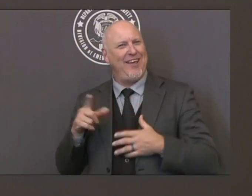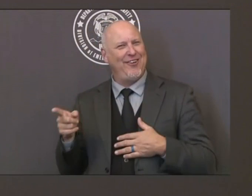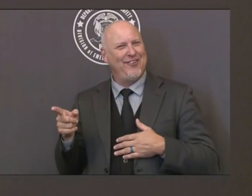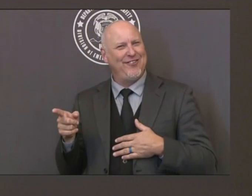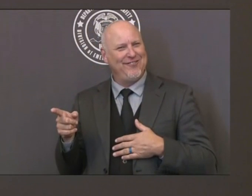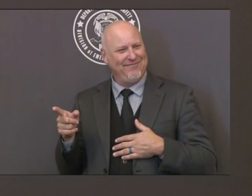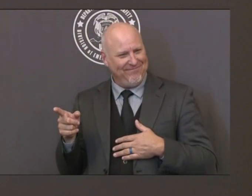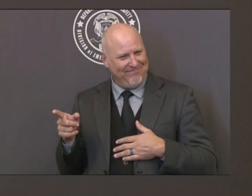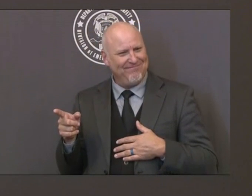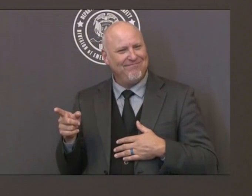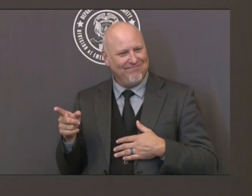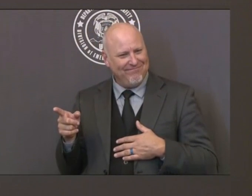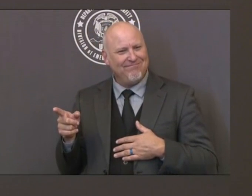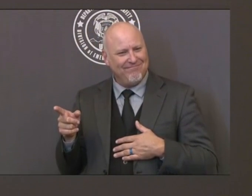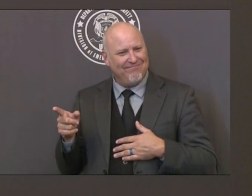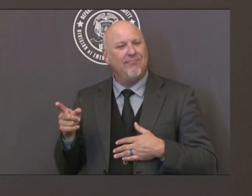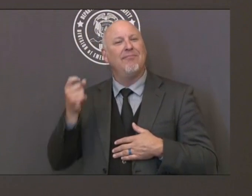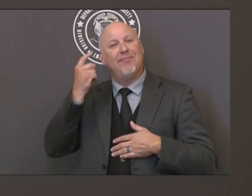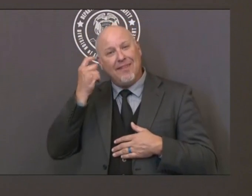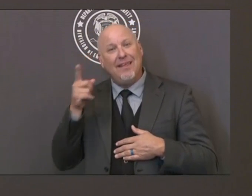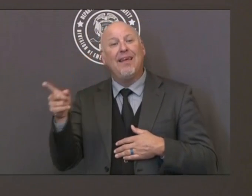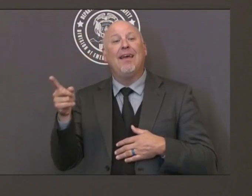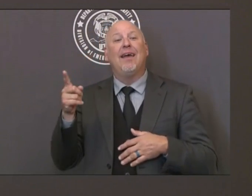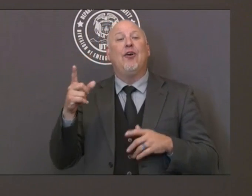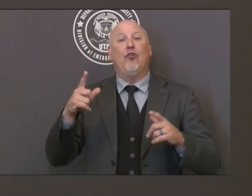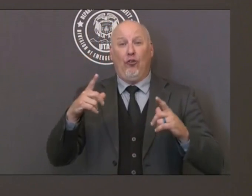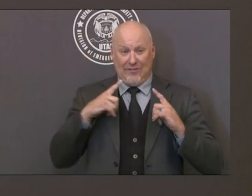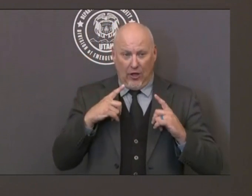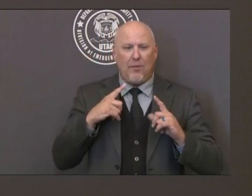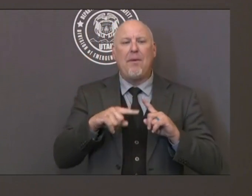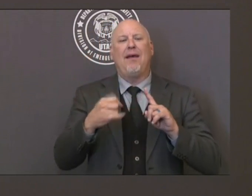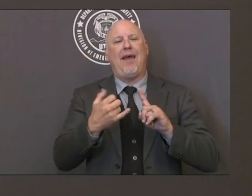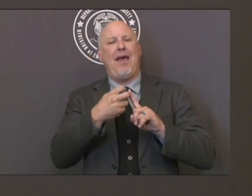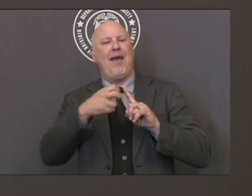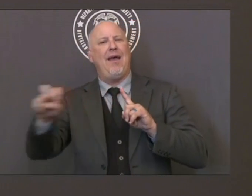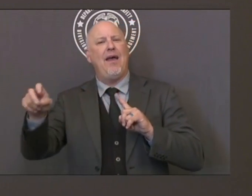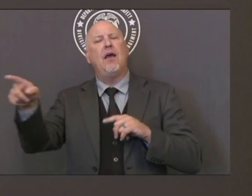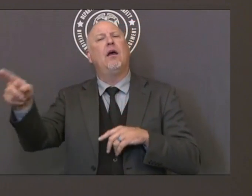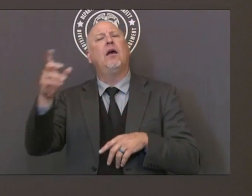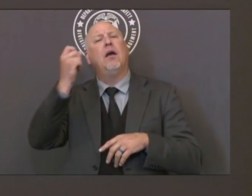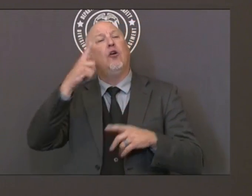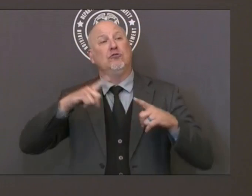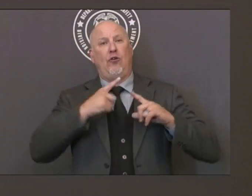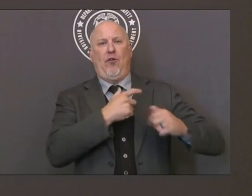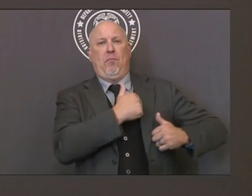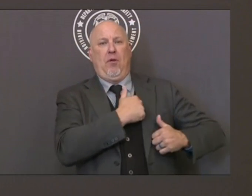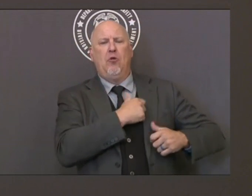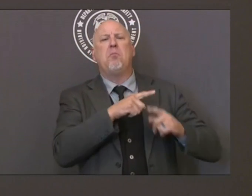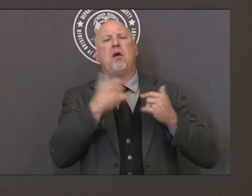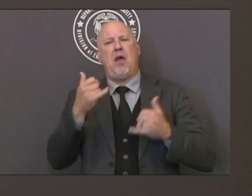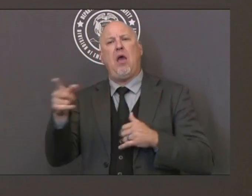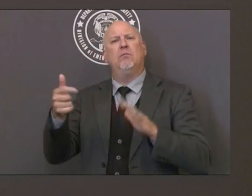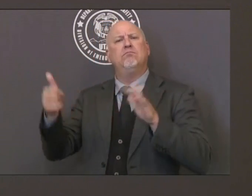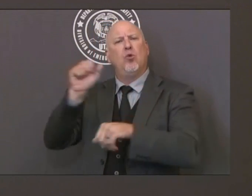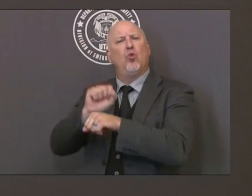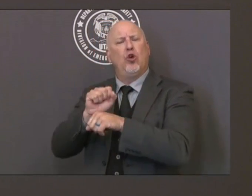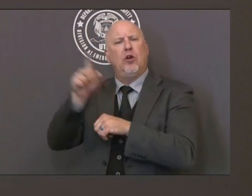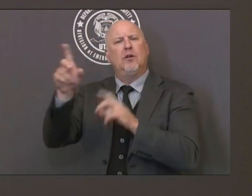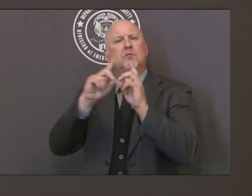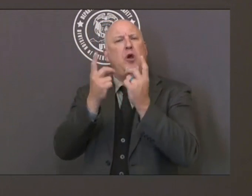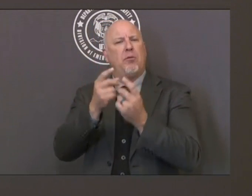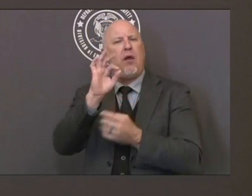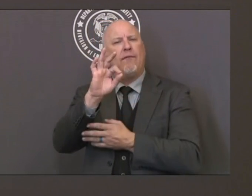where he works for our Department of Veterans and Military Affairs and particularly working with the Payson Veterans Home. So